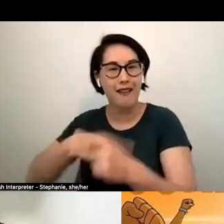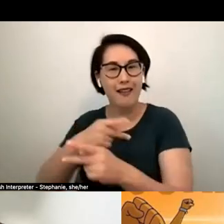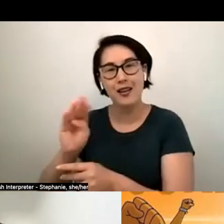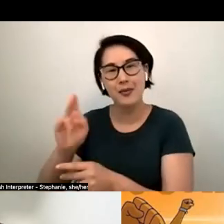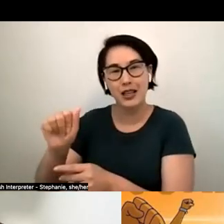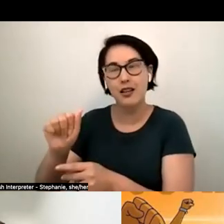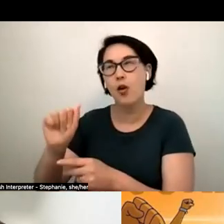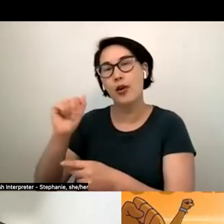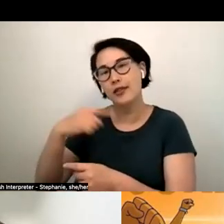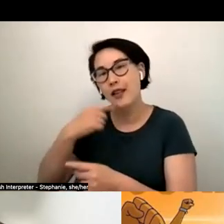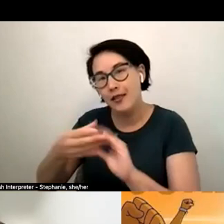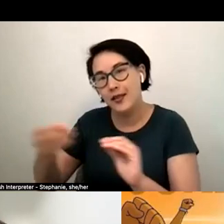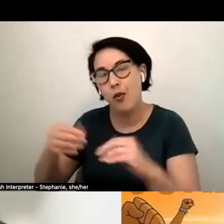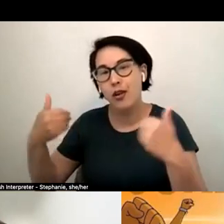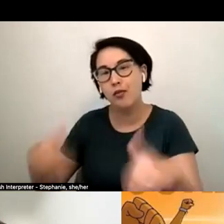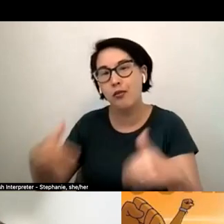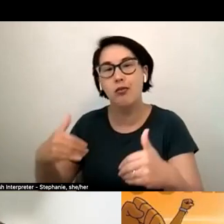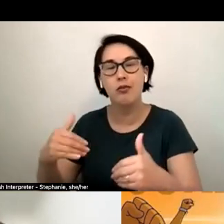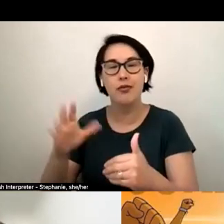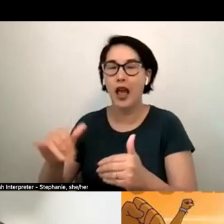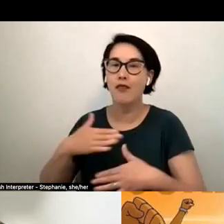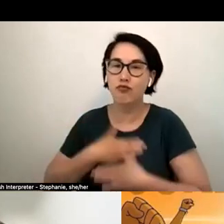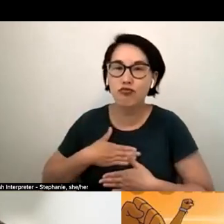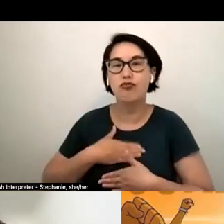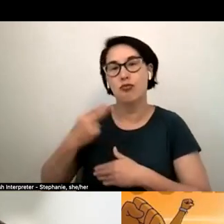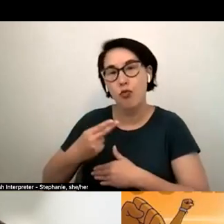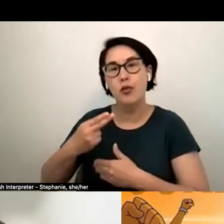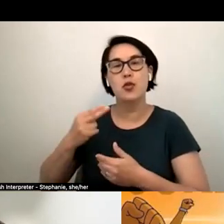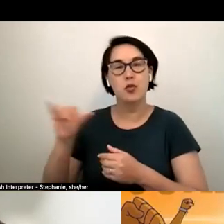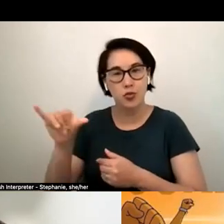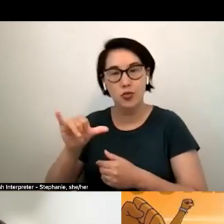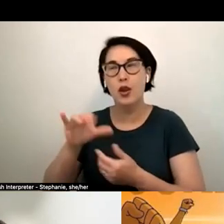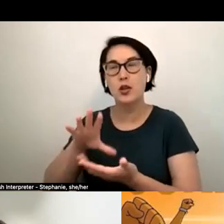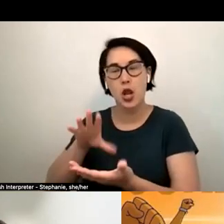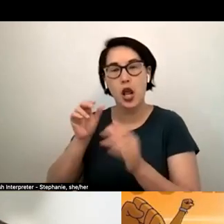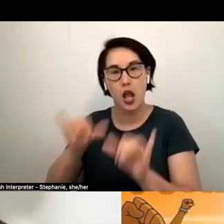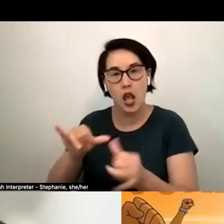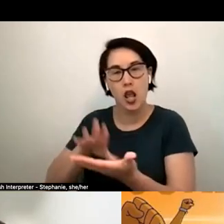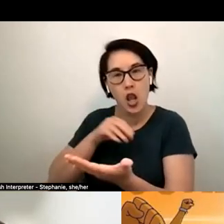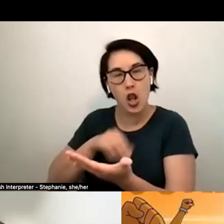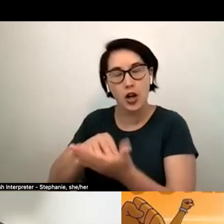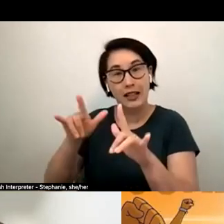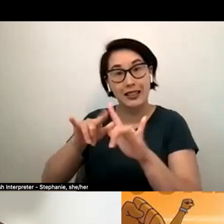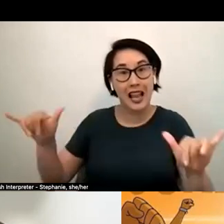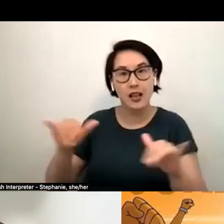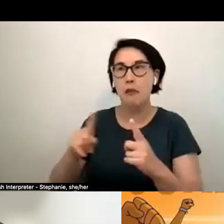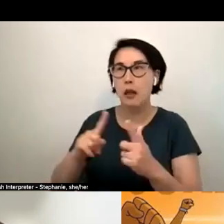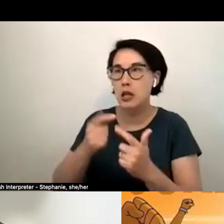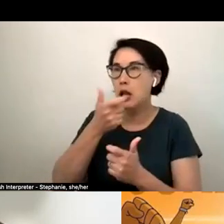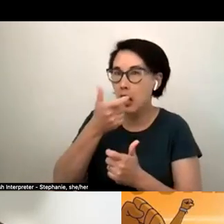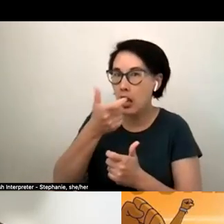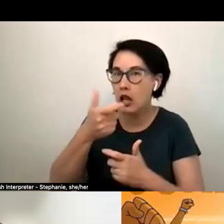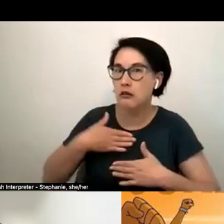you see people engage it's entertaining it's historical you learn about it and you don't know that you're also learning at the same time and